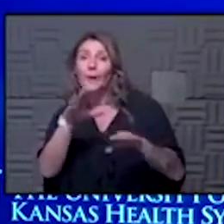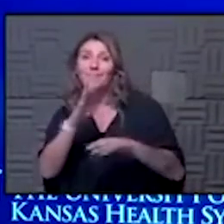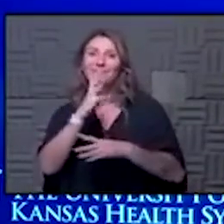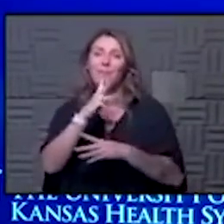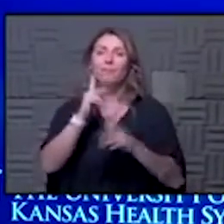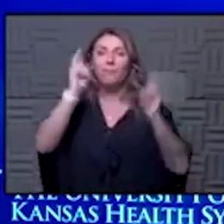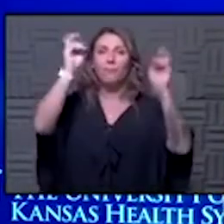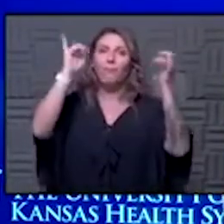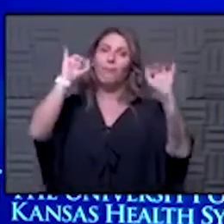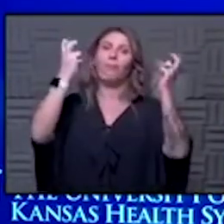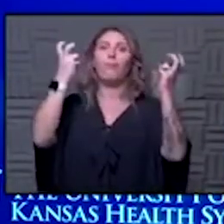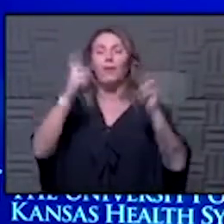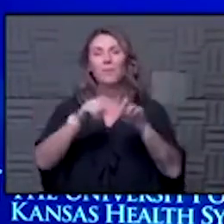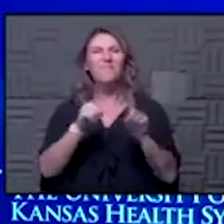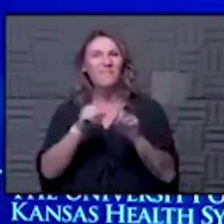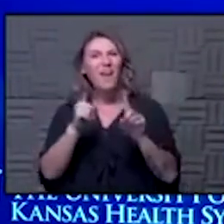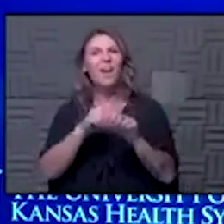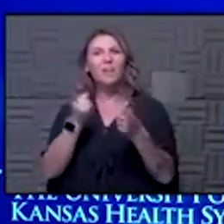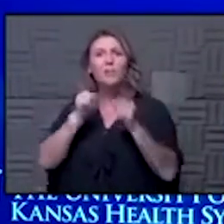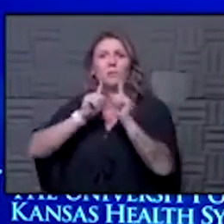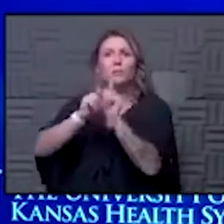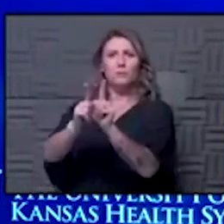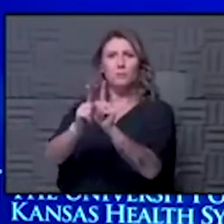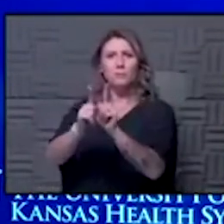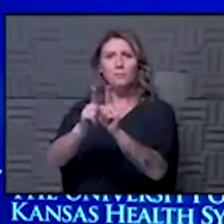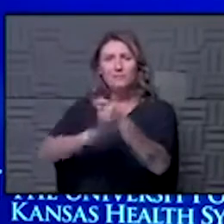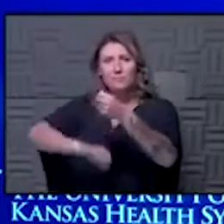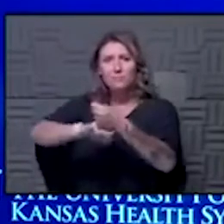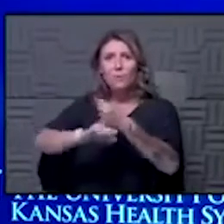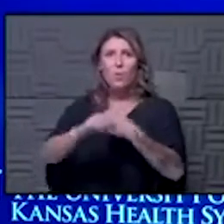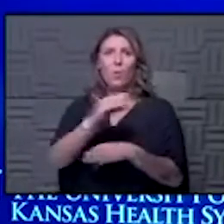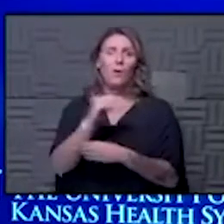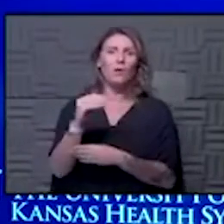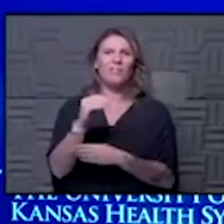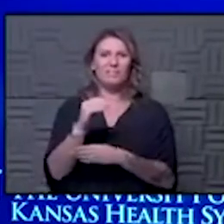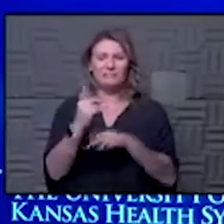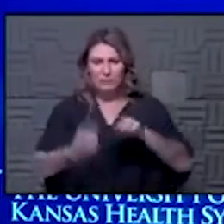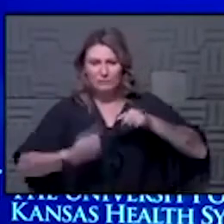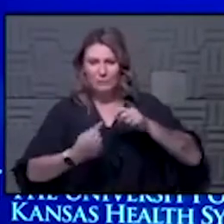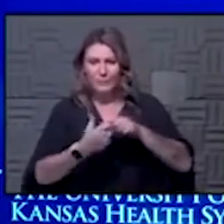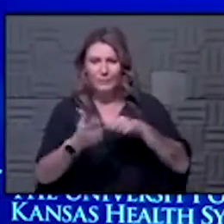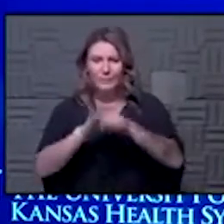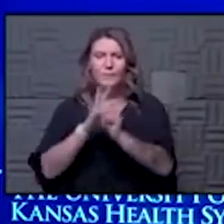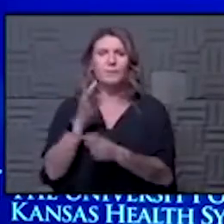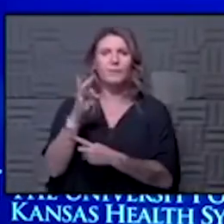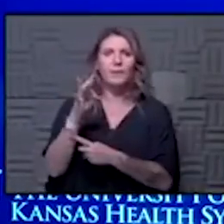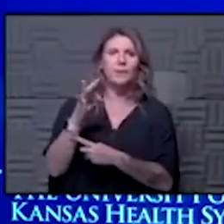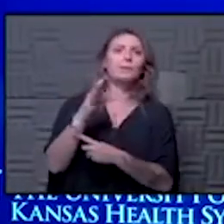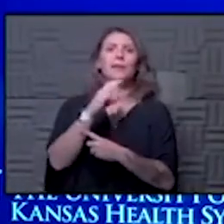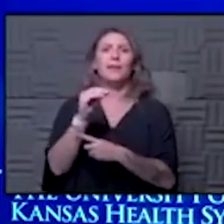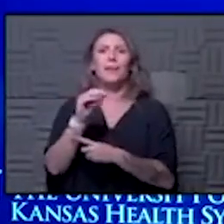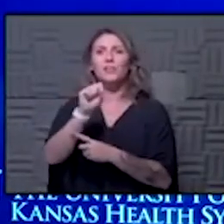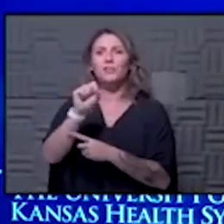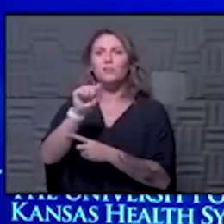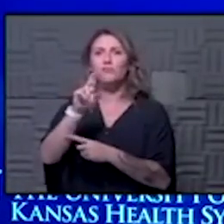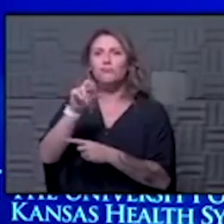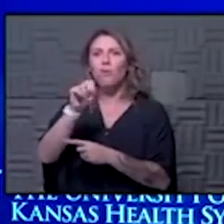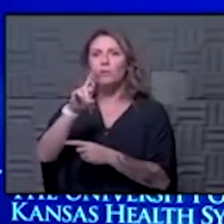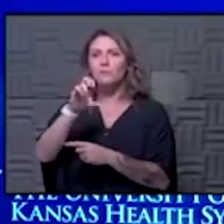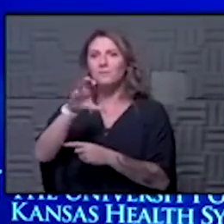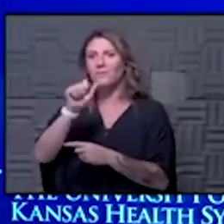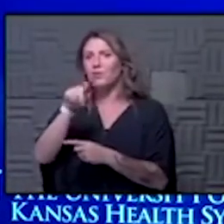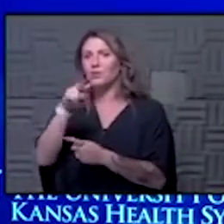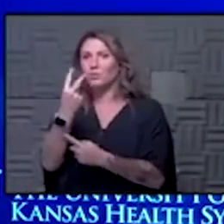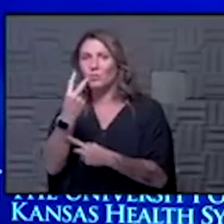important you know it's uh it's kind of like that tagline right and if you think about the struggle we have with COVID-19 or SARS-CoV-2 it's kind of like that old tagline